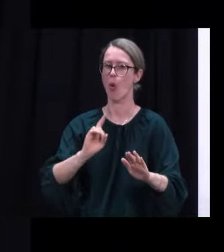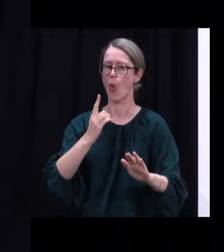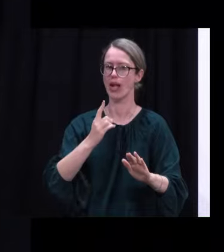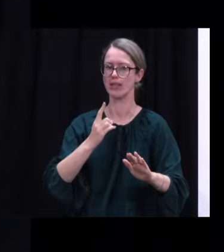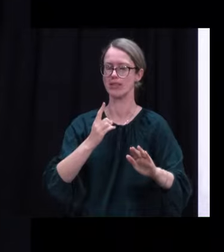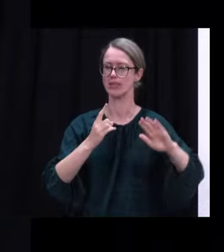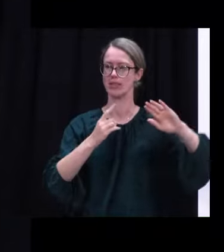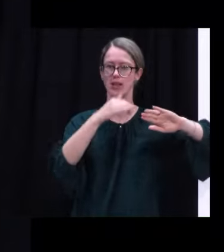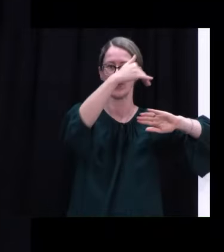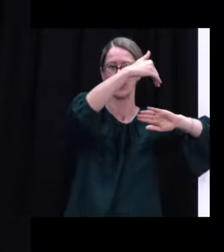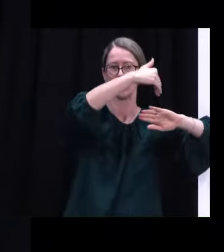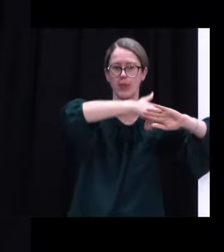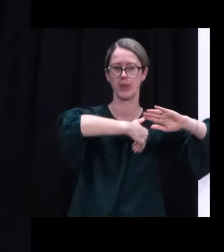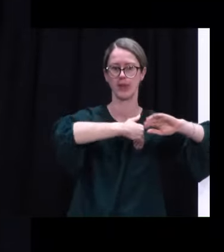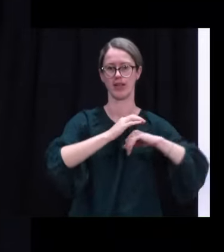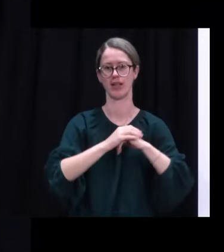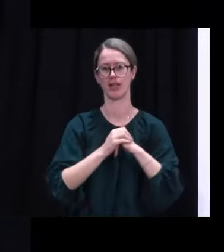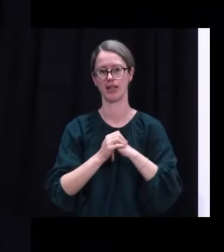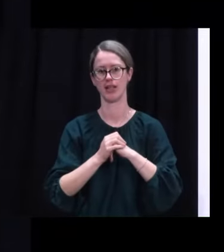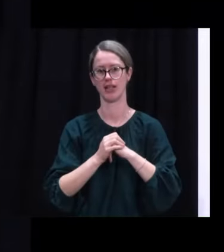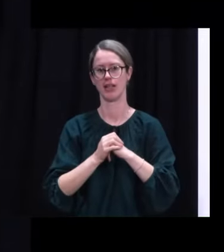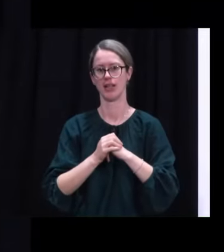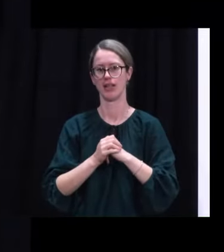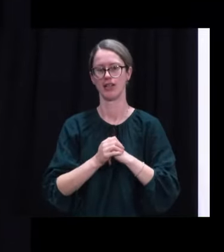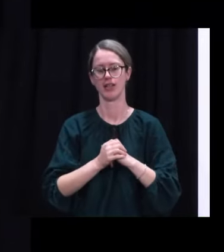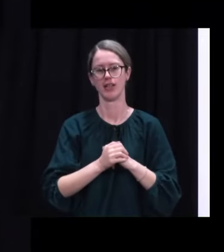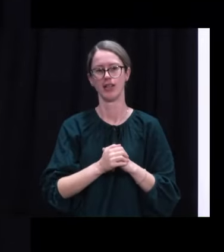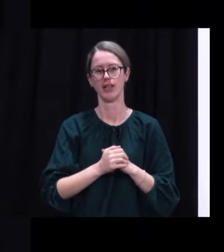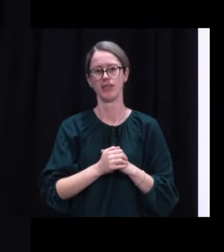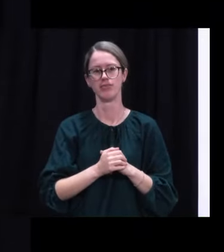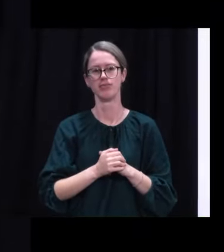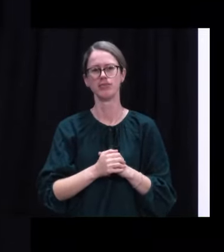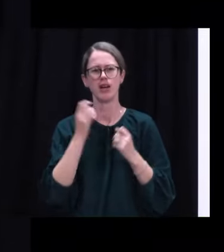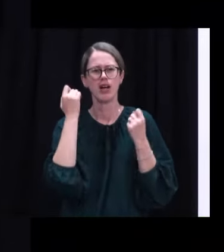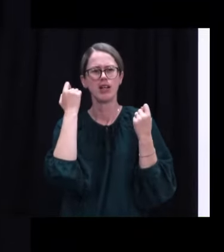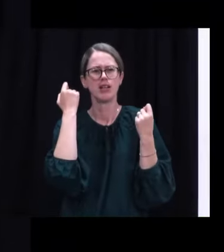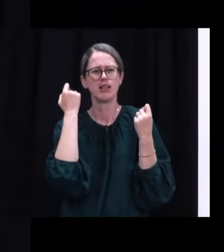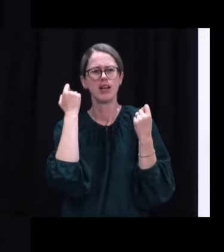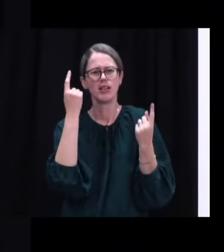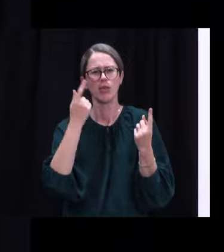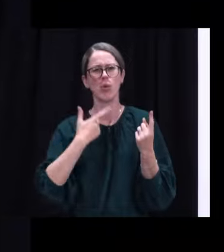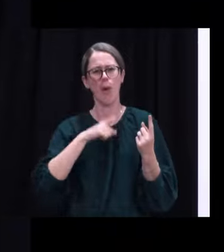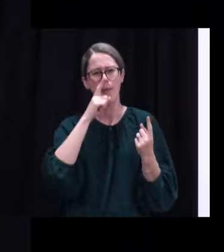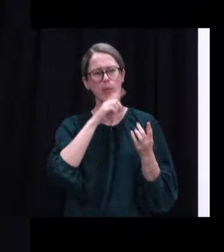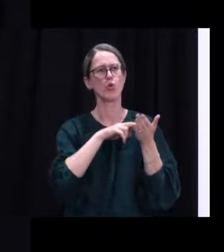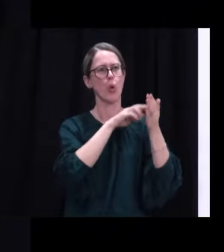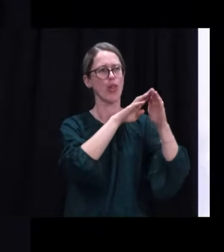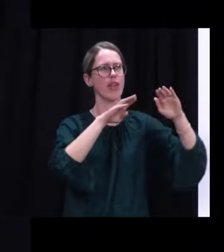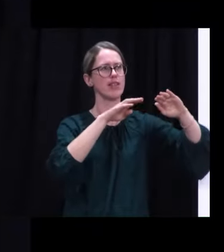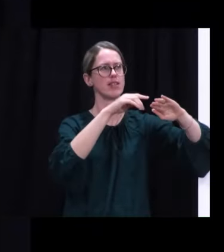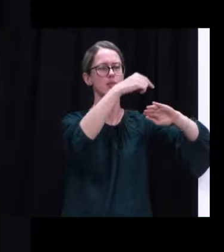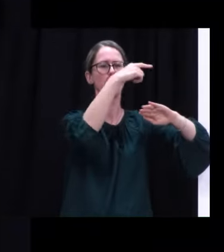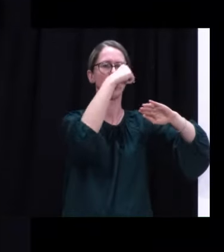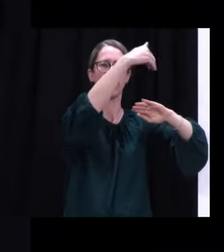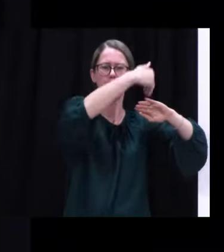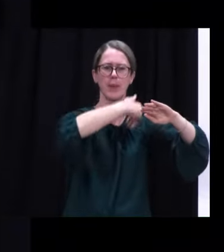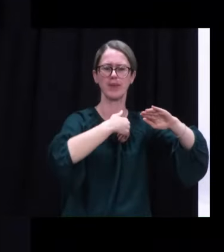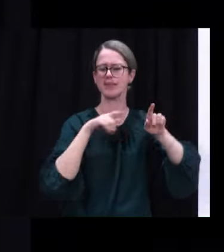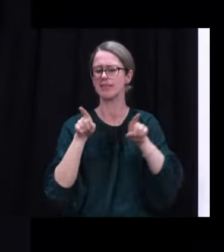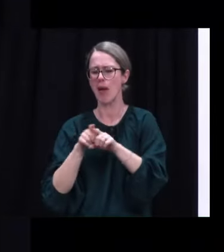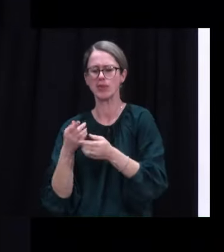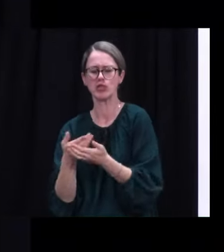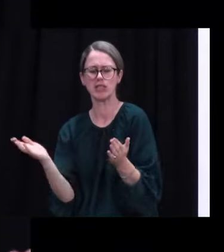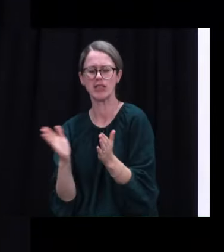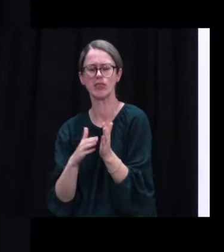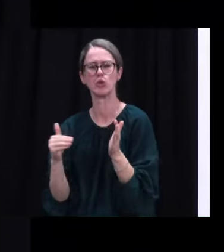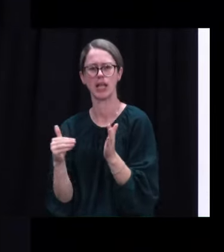Through Auckland, not through the checkpoints. The principle here is we want to allow those in Northland to experience level two, the same as the rest